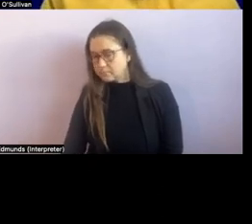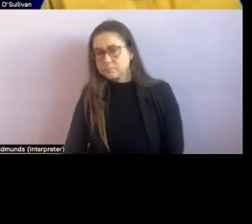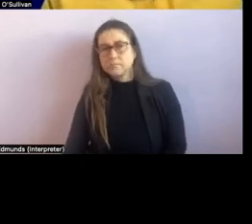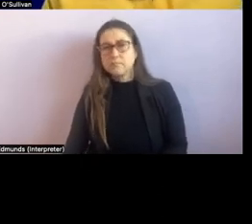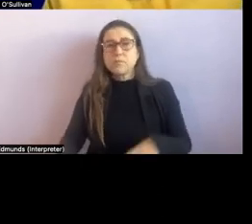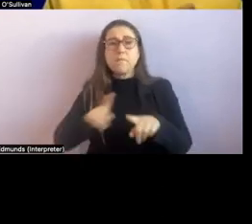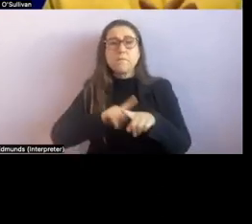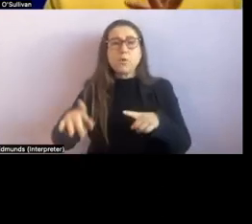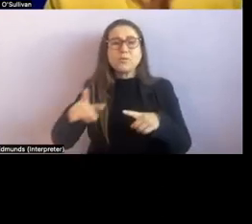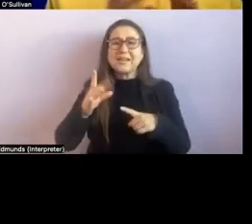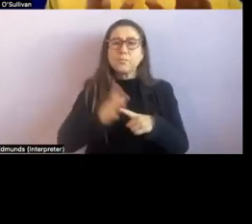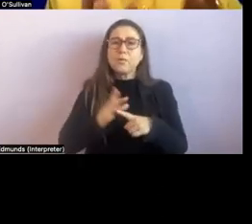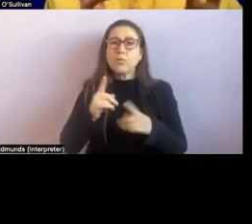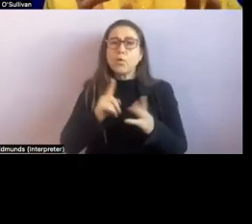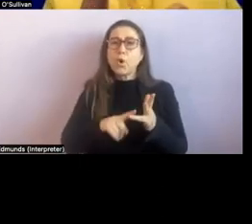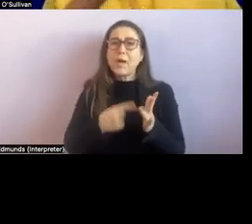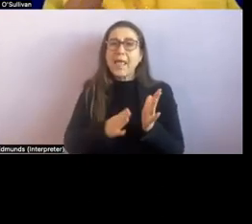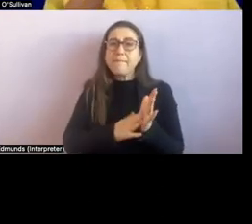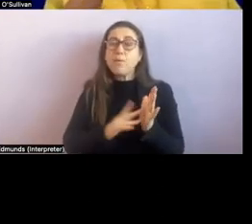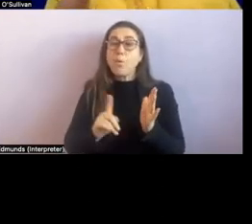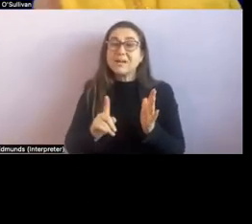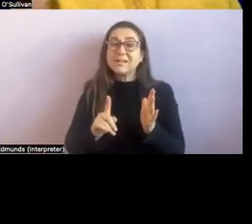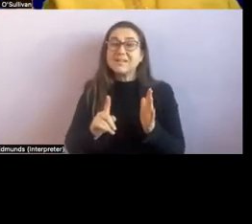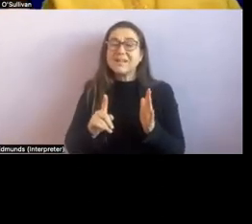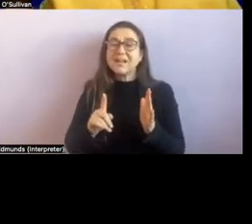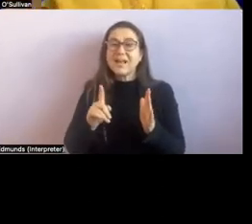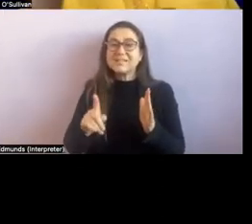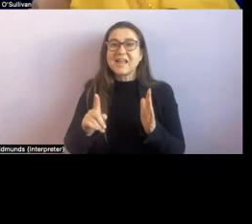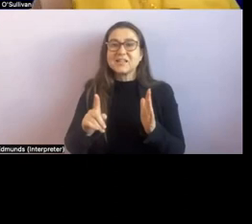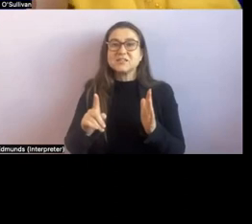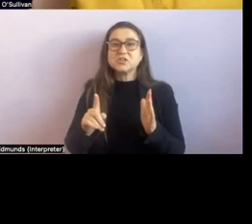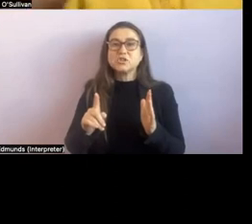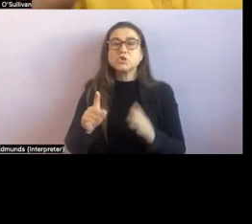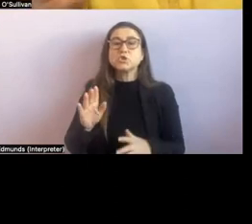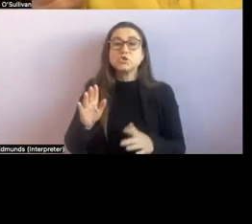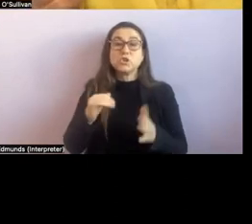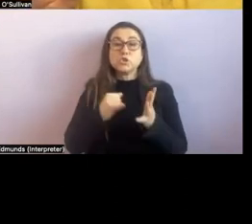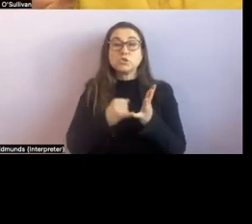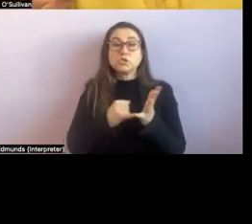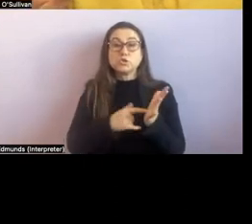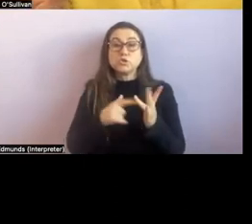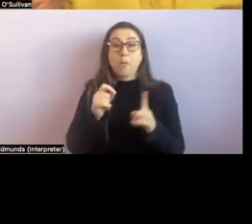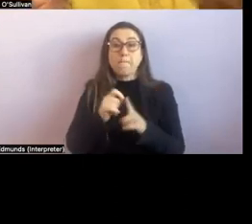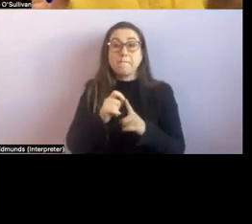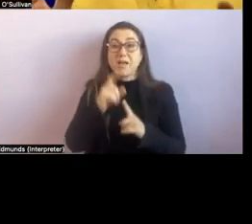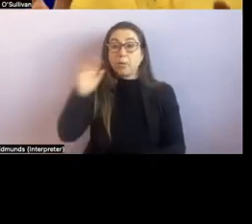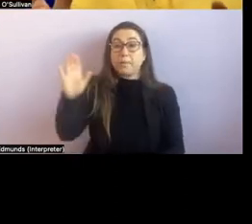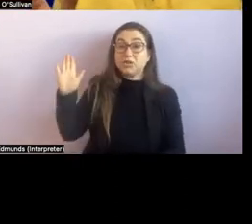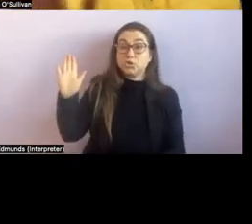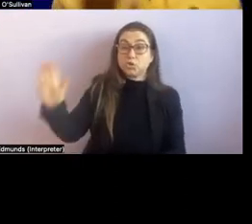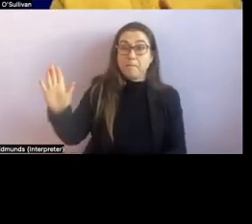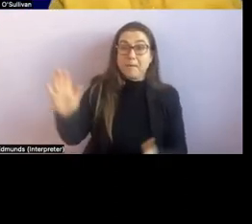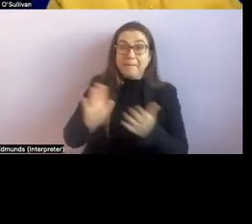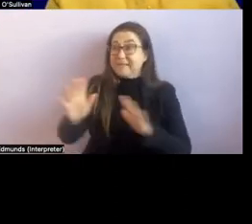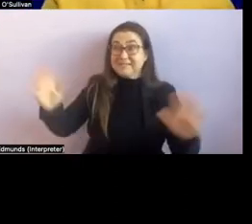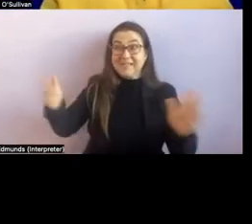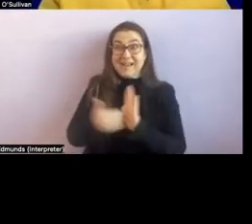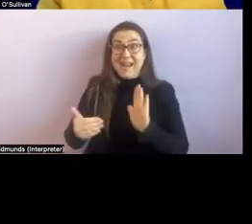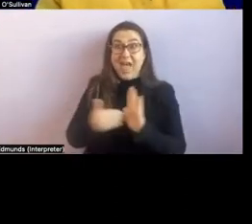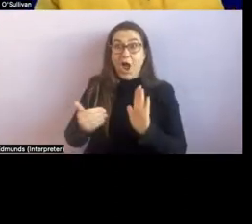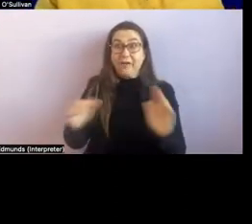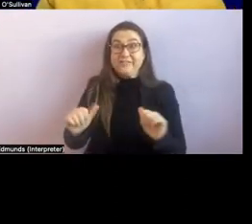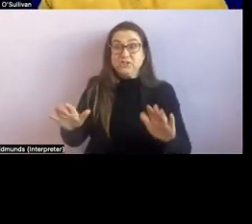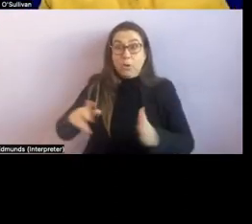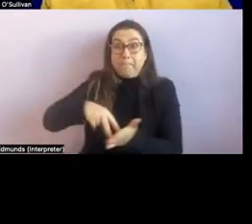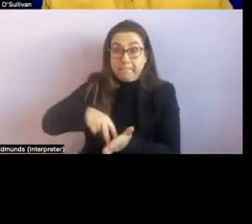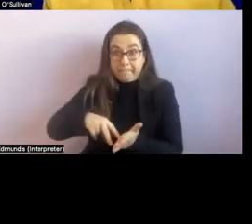um to to negotiate that very quickly so that could be um on the back a stop to pull up nice and sharp and different